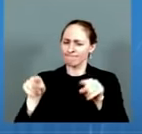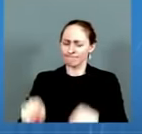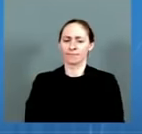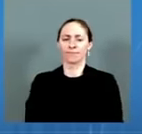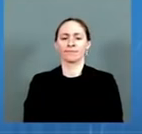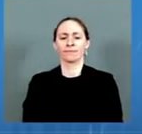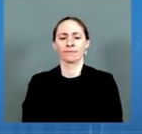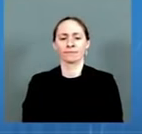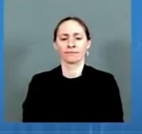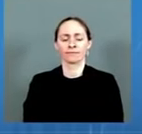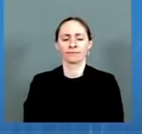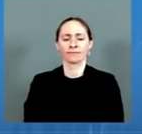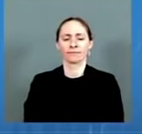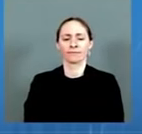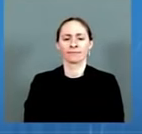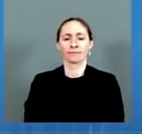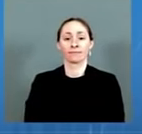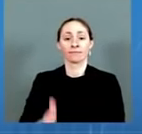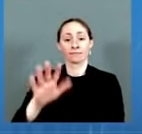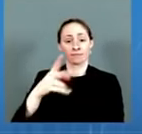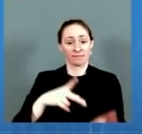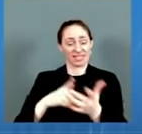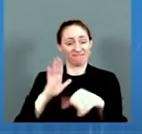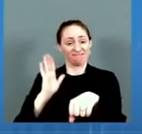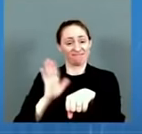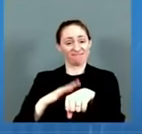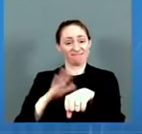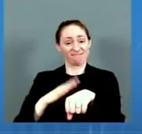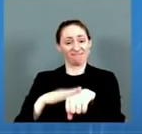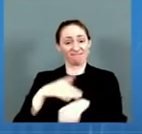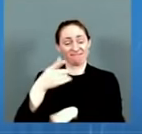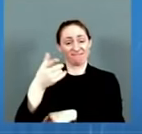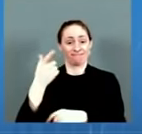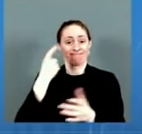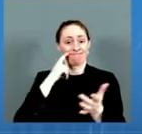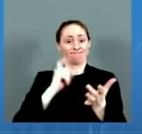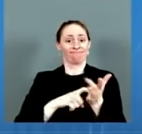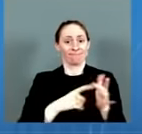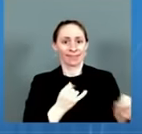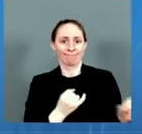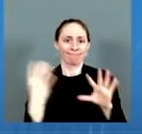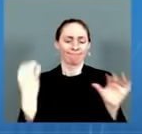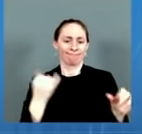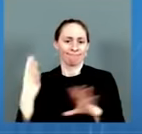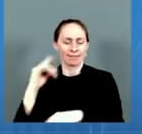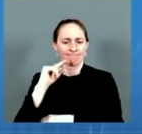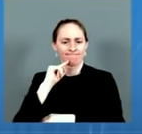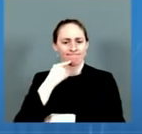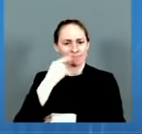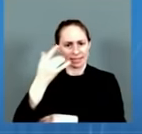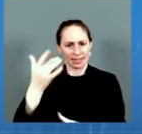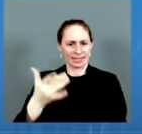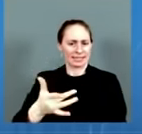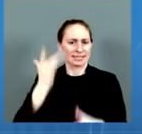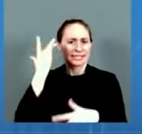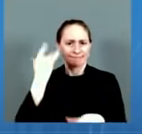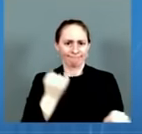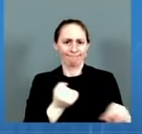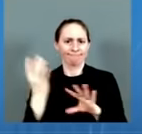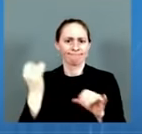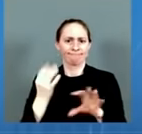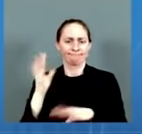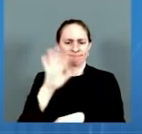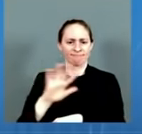70% effectiveness. Obviously, this is significantly down, but there is the maintaining of a degree